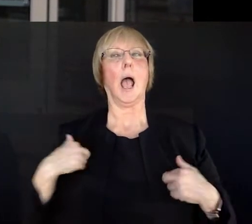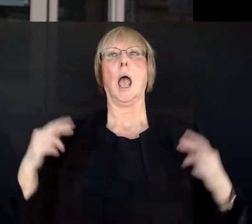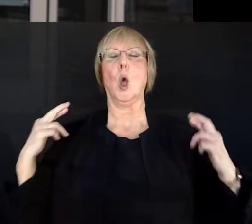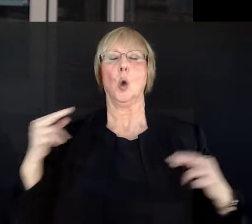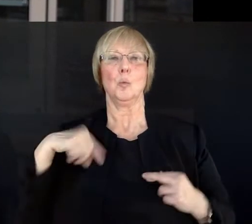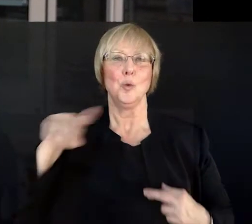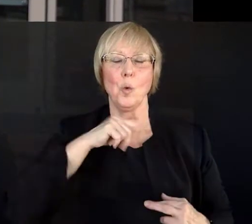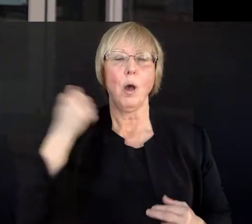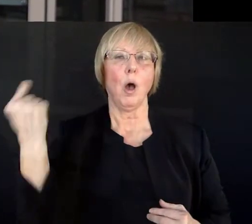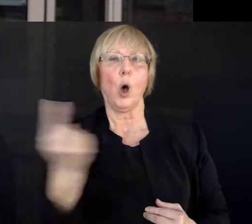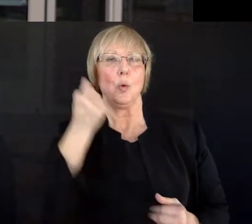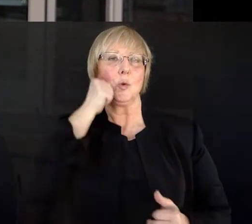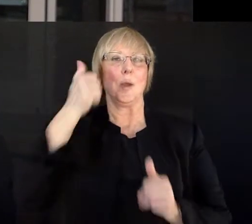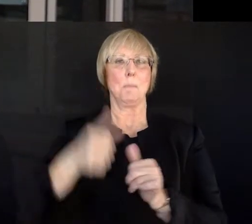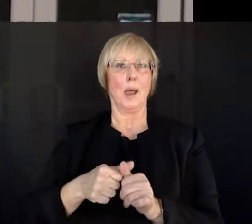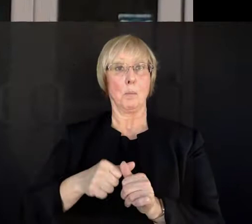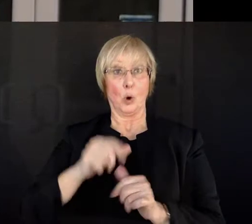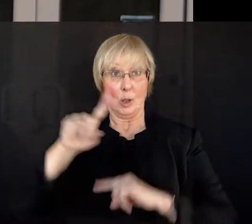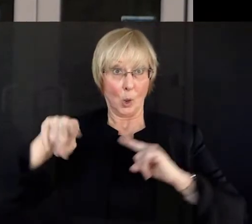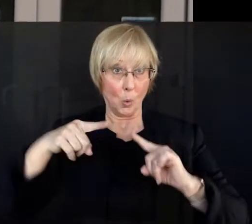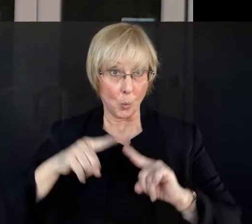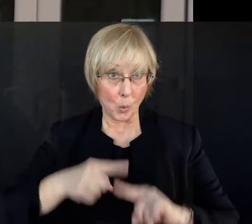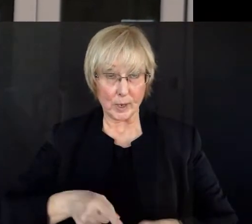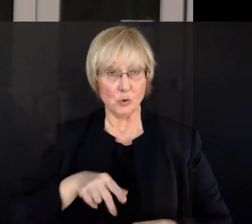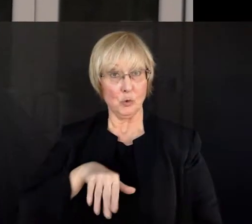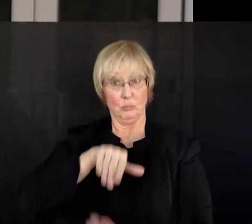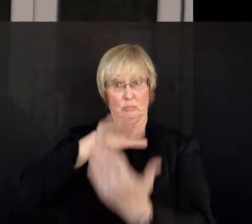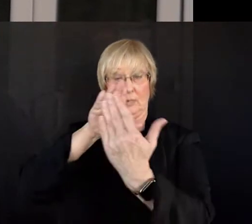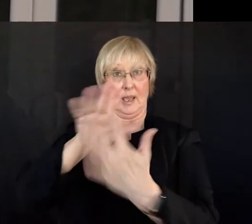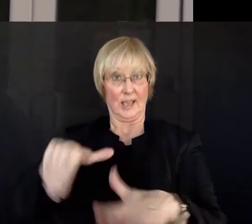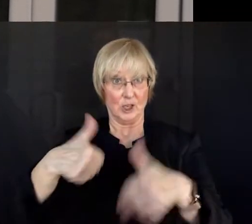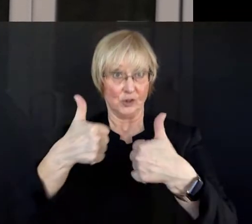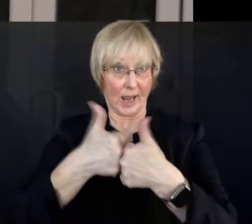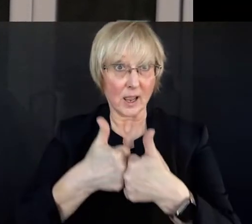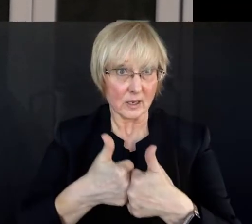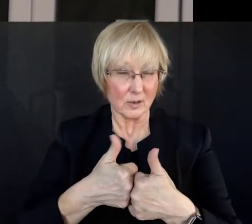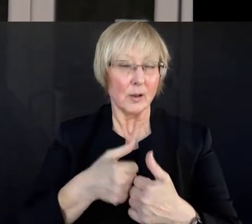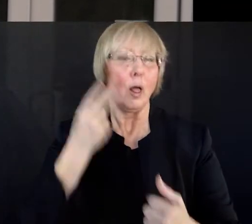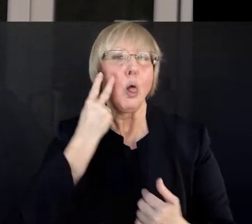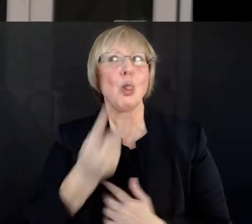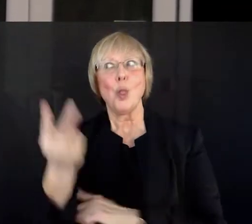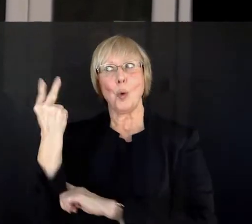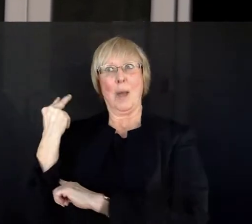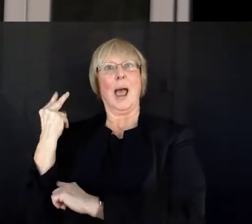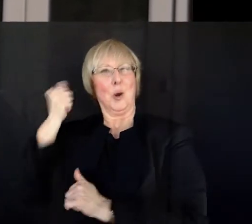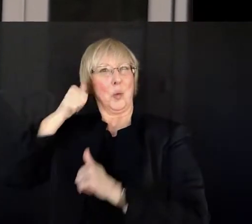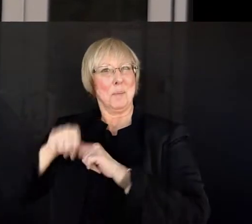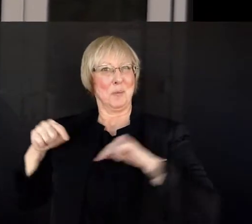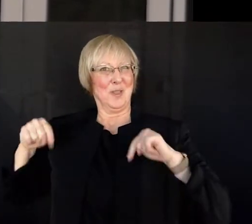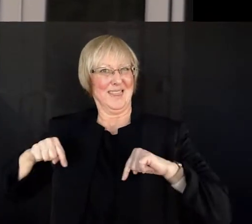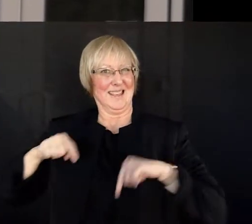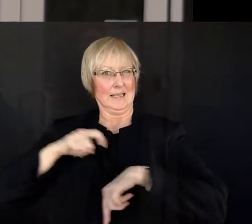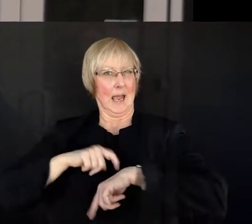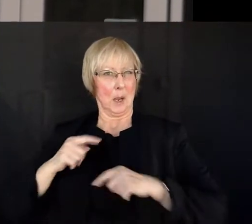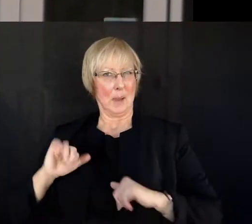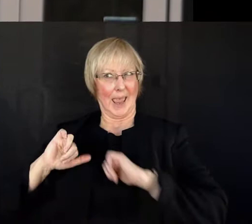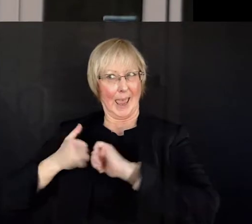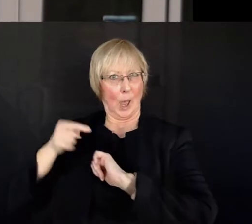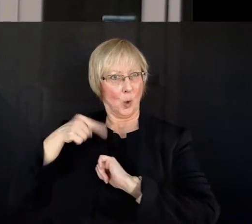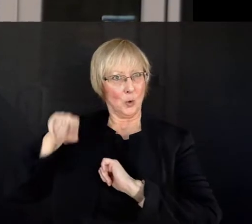hopefully, I hope you always remember, when a challenge confronts your path, I hope you'll always remember this time.